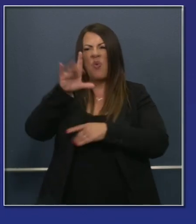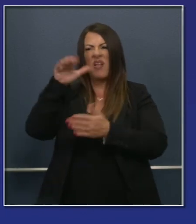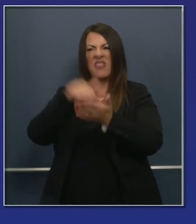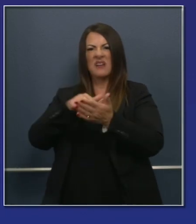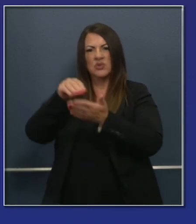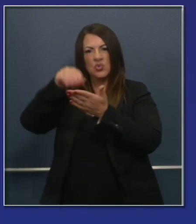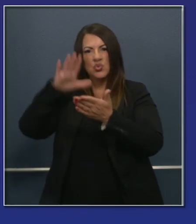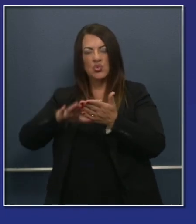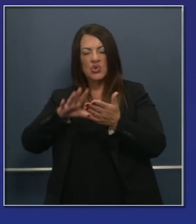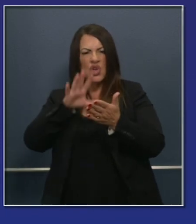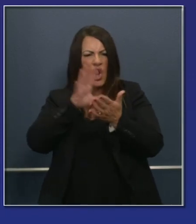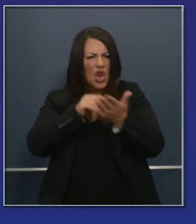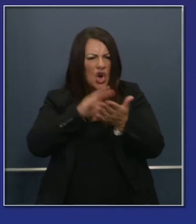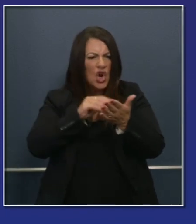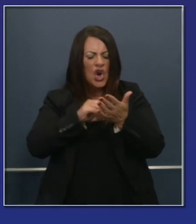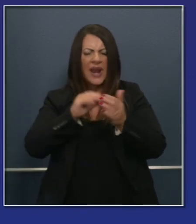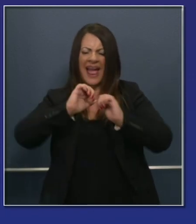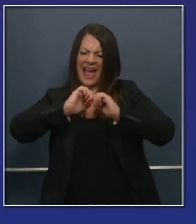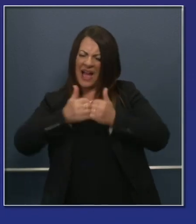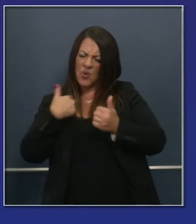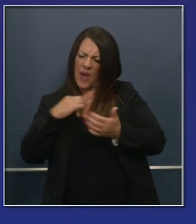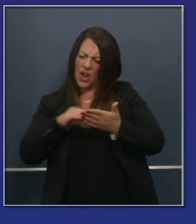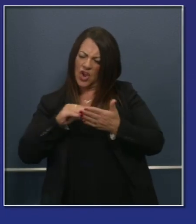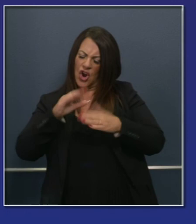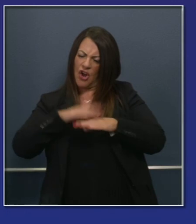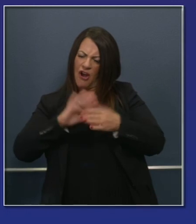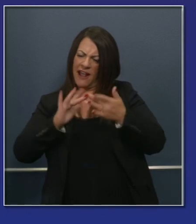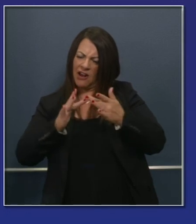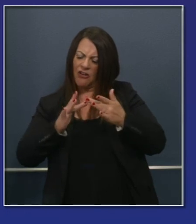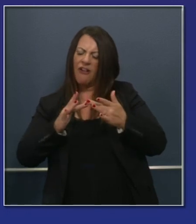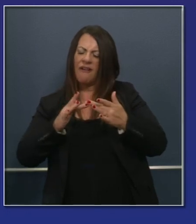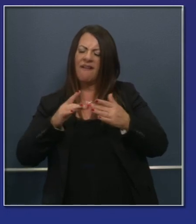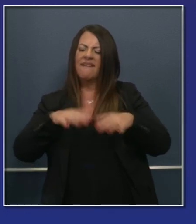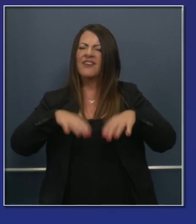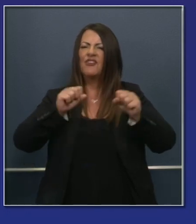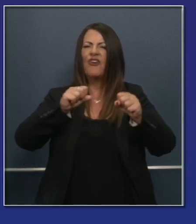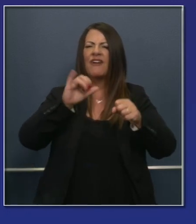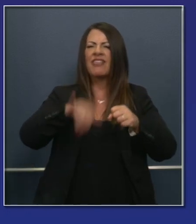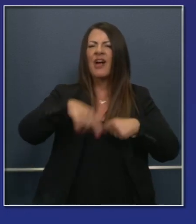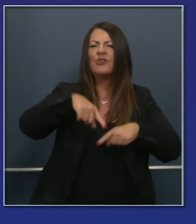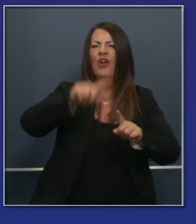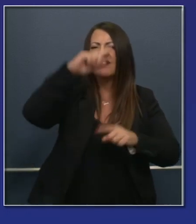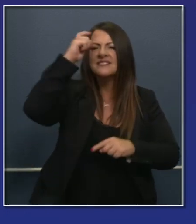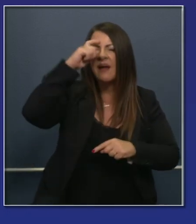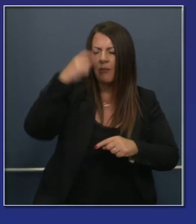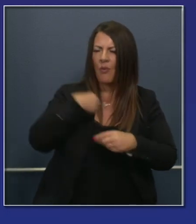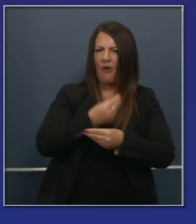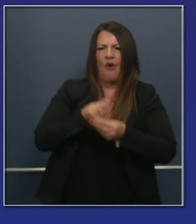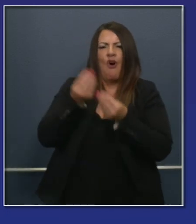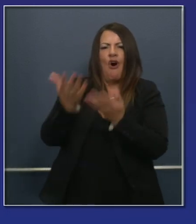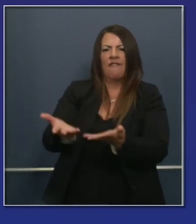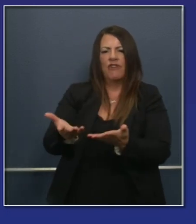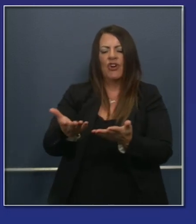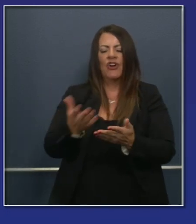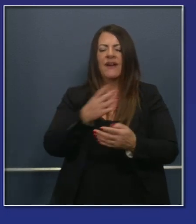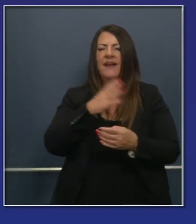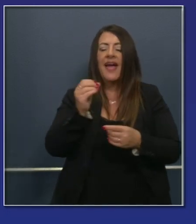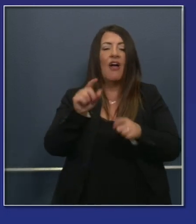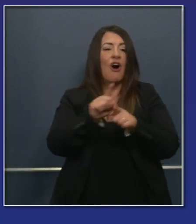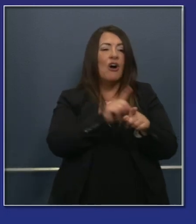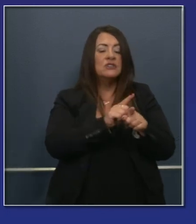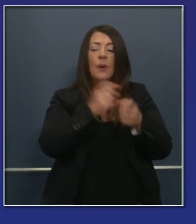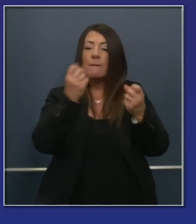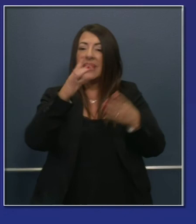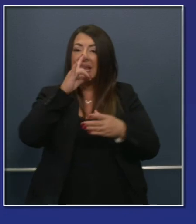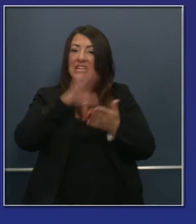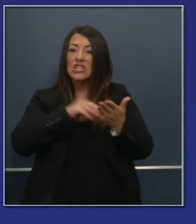studying reading and math, of course, but also music and the arts. Thousands of them took guitar lessons